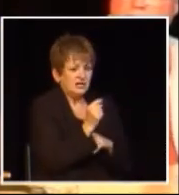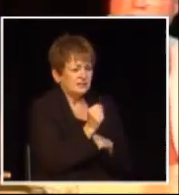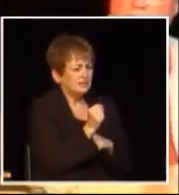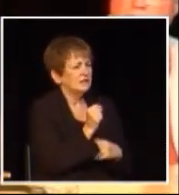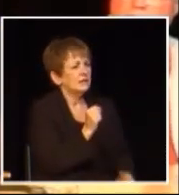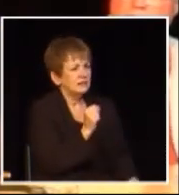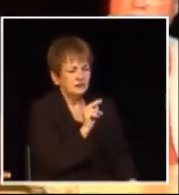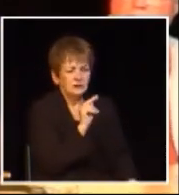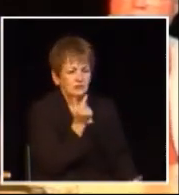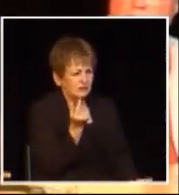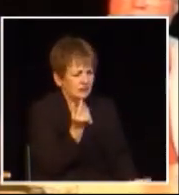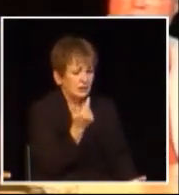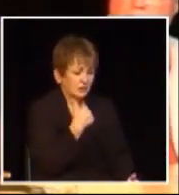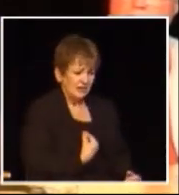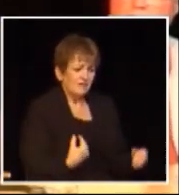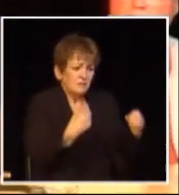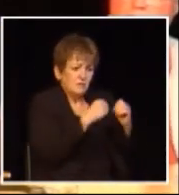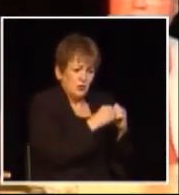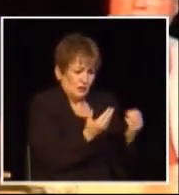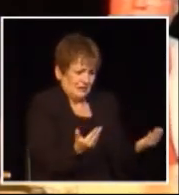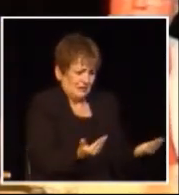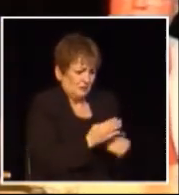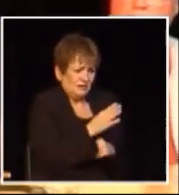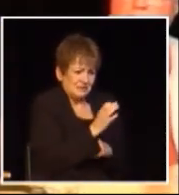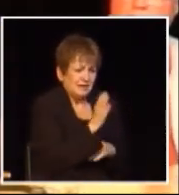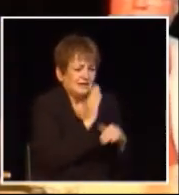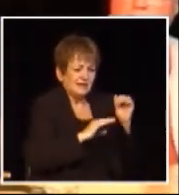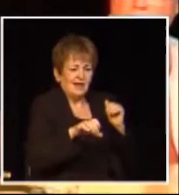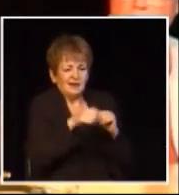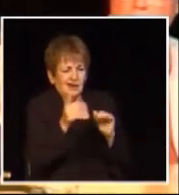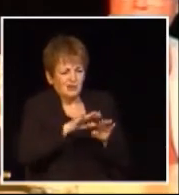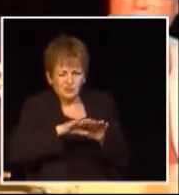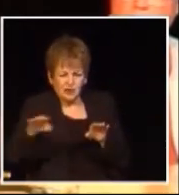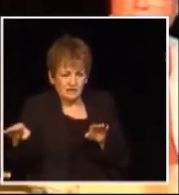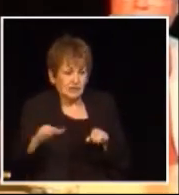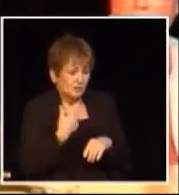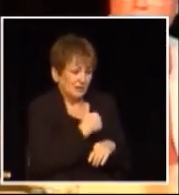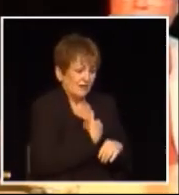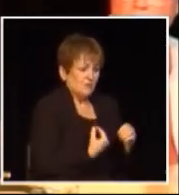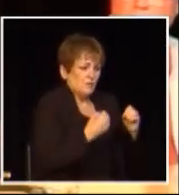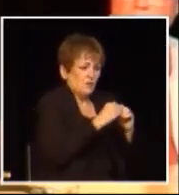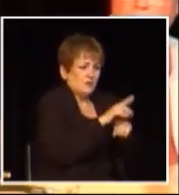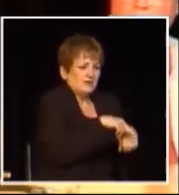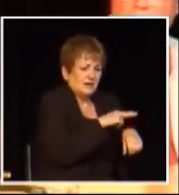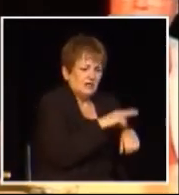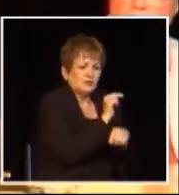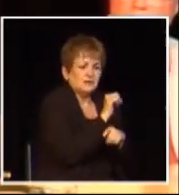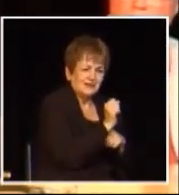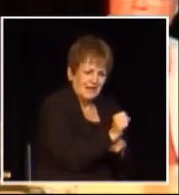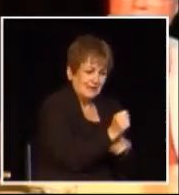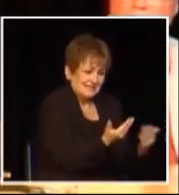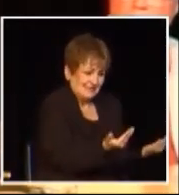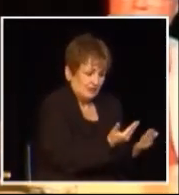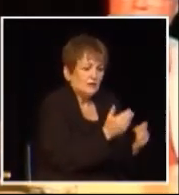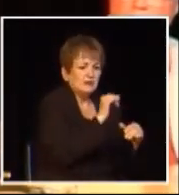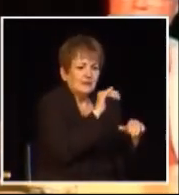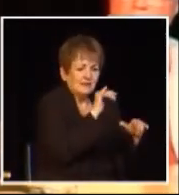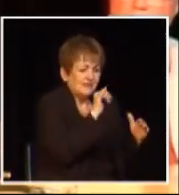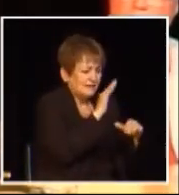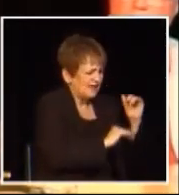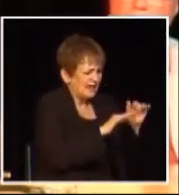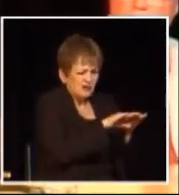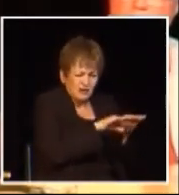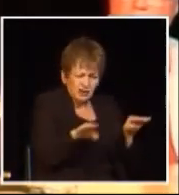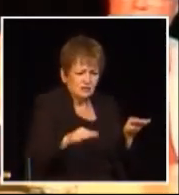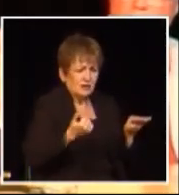have more resources in this province than any other province we have more natural gas in this province than anywhere on the